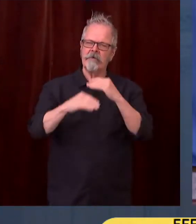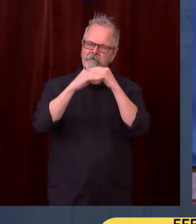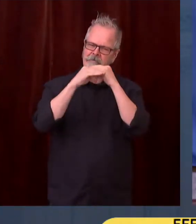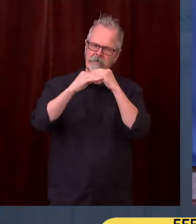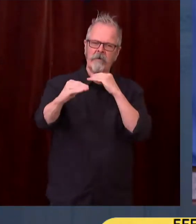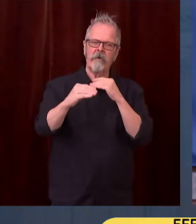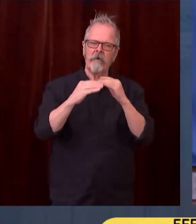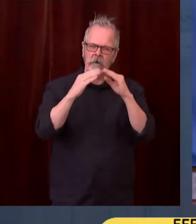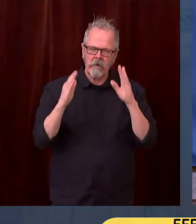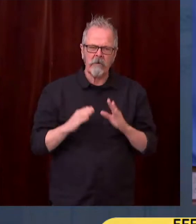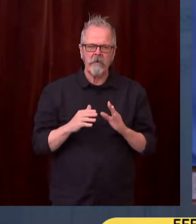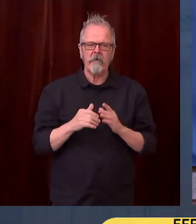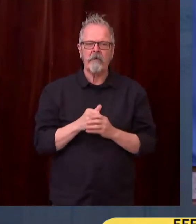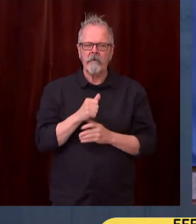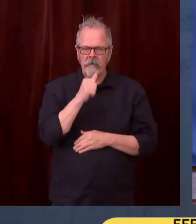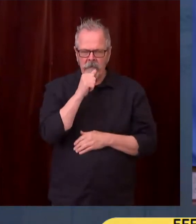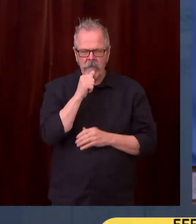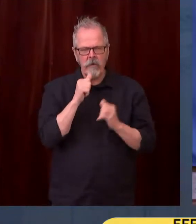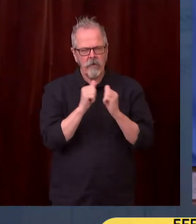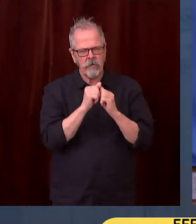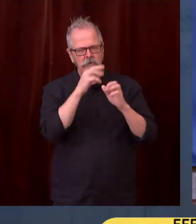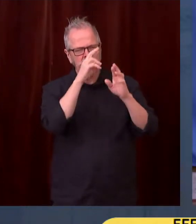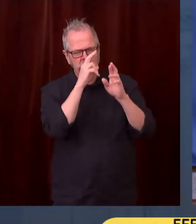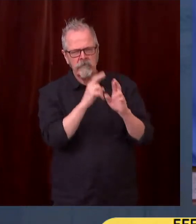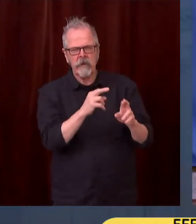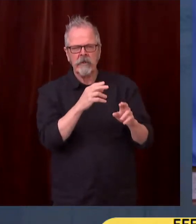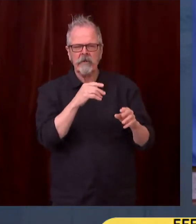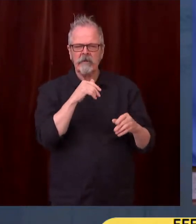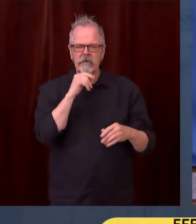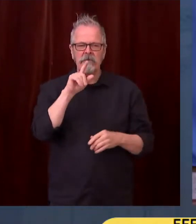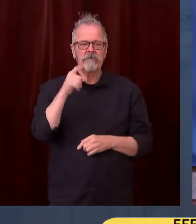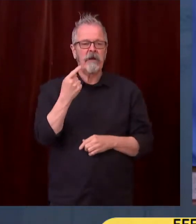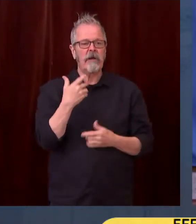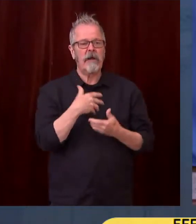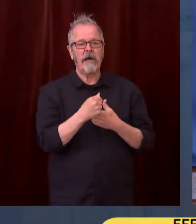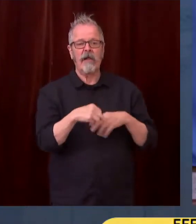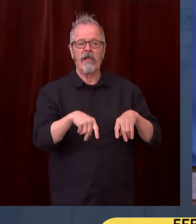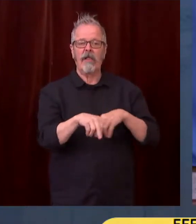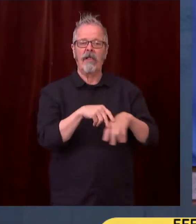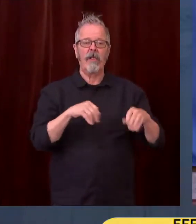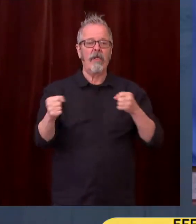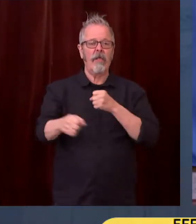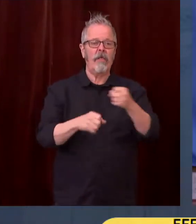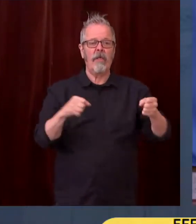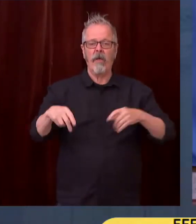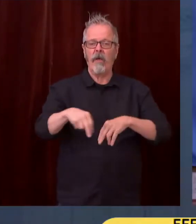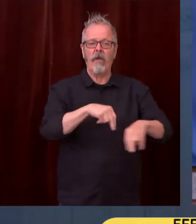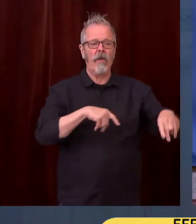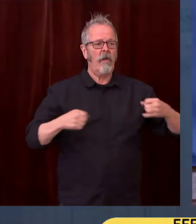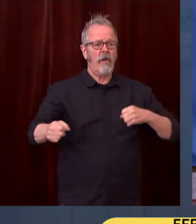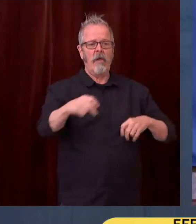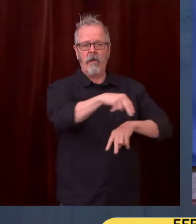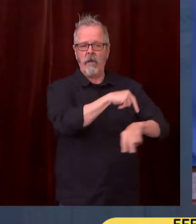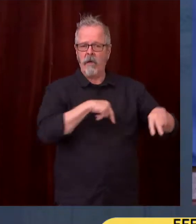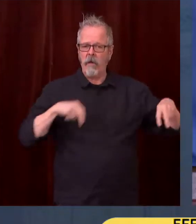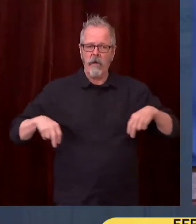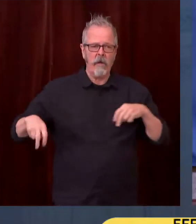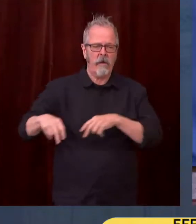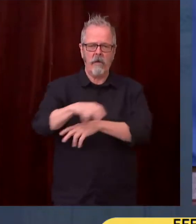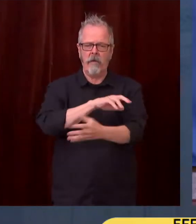people to a healthy living situation. I think those legislative expectations are reasonable.